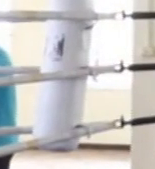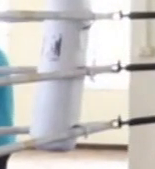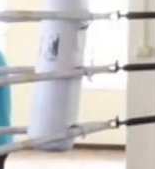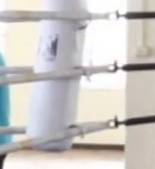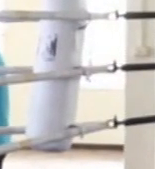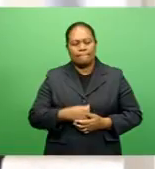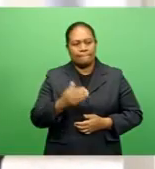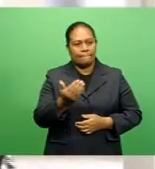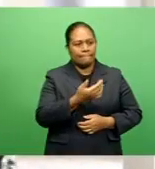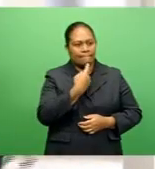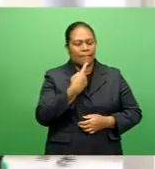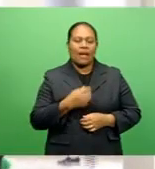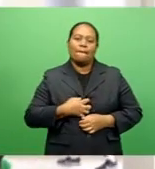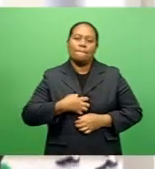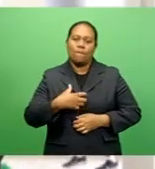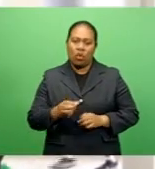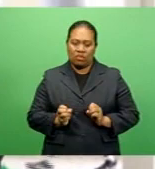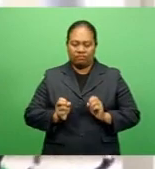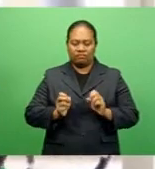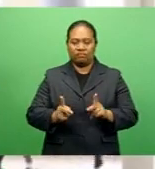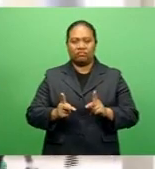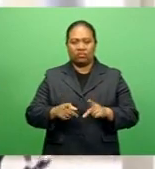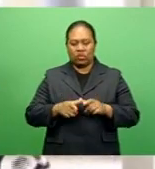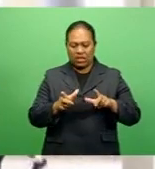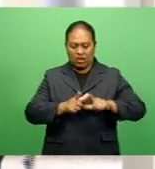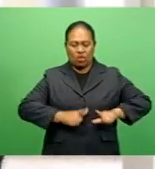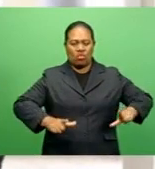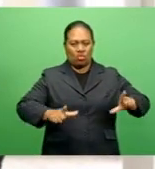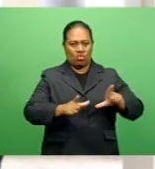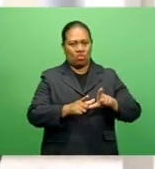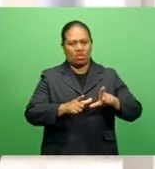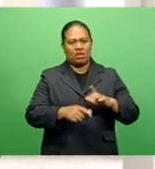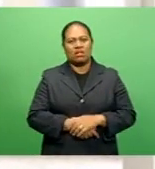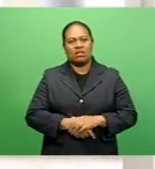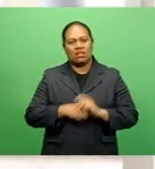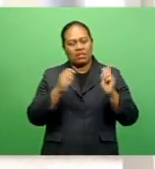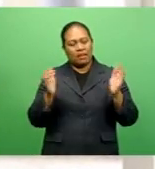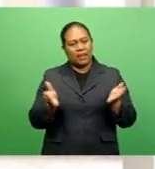Should be more chances for local players, more opportunities